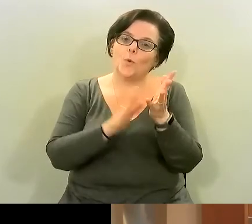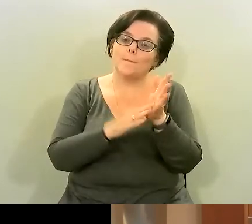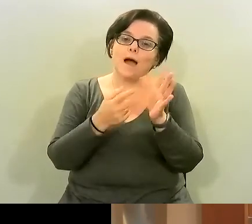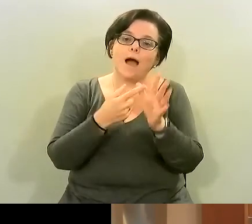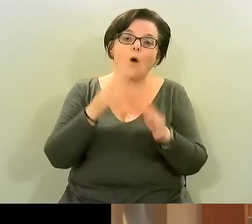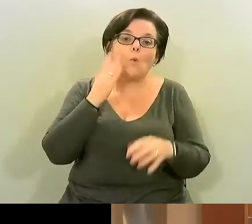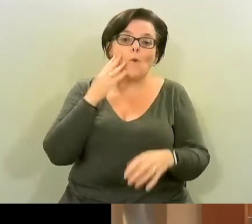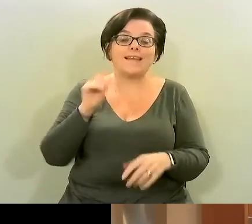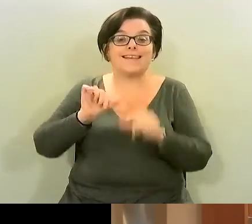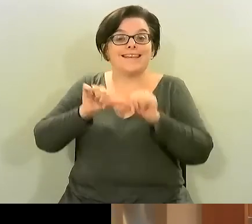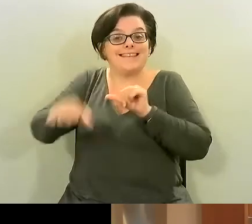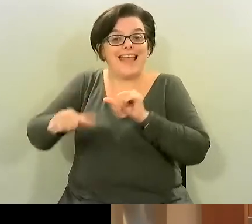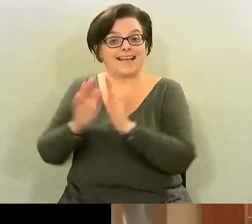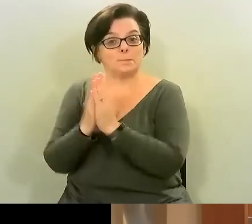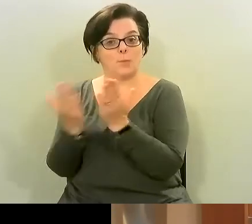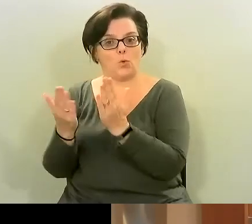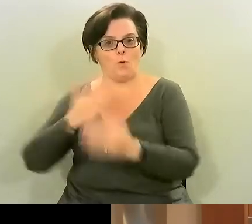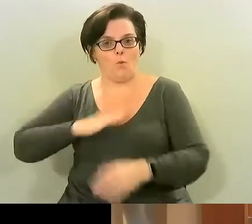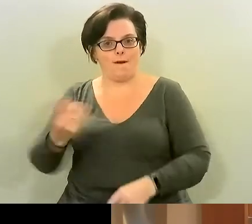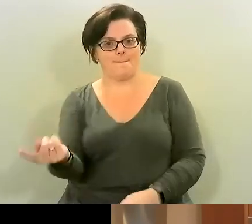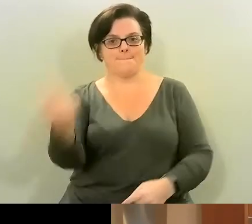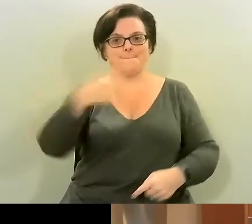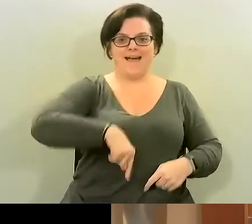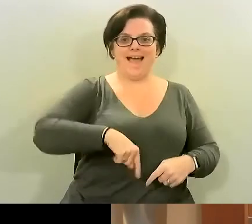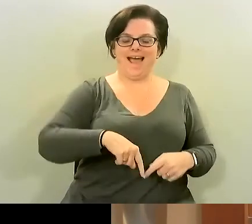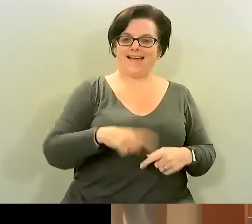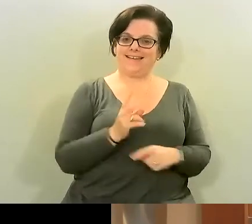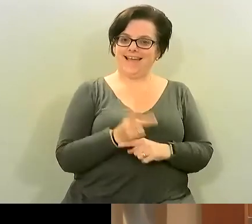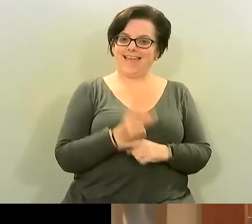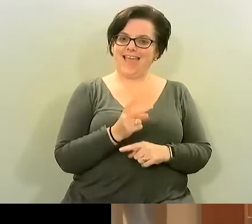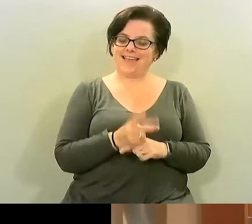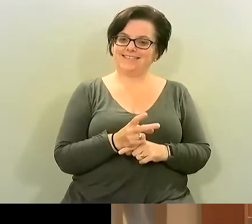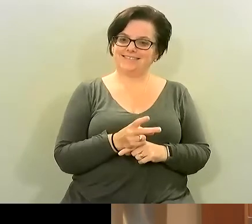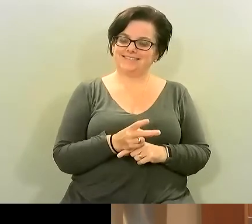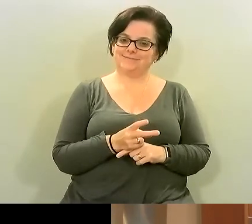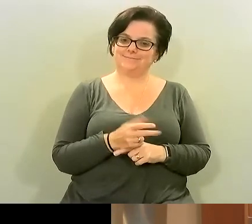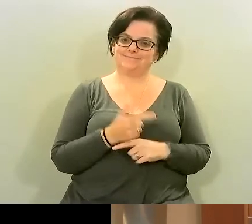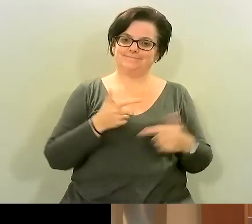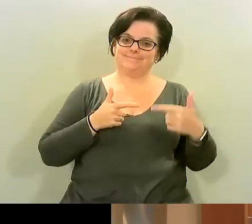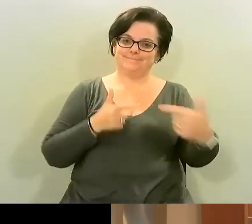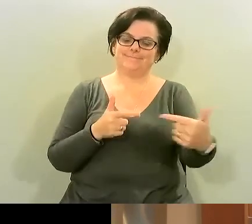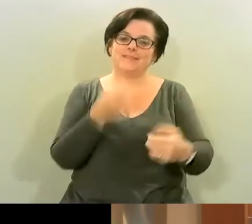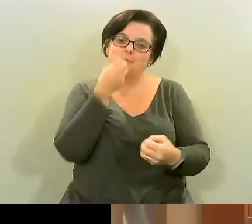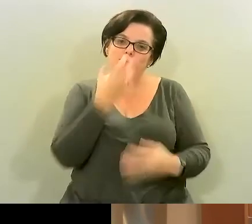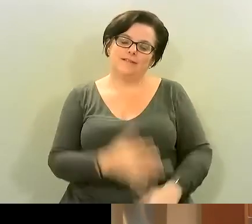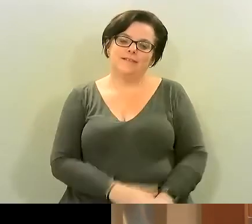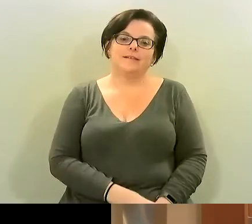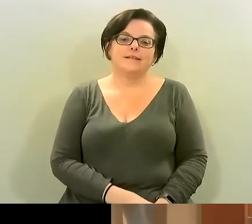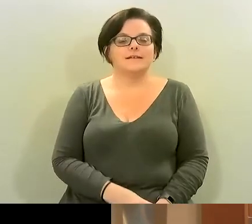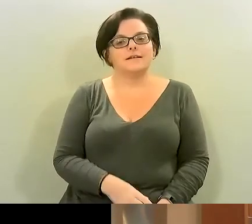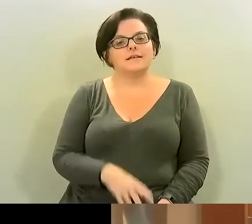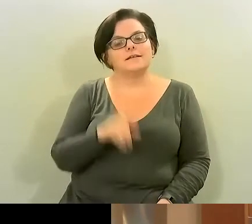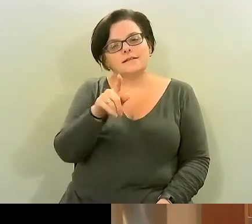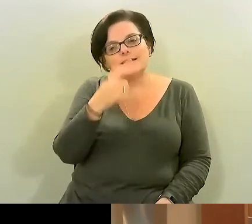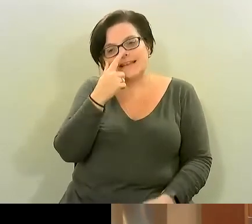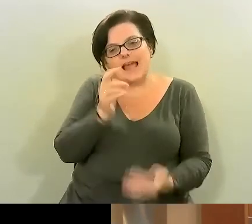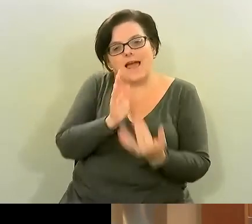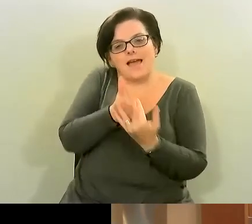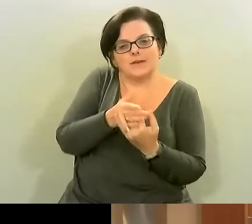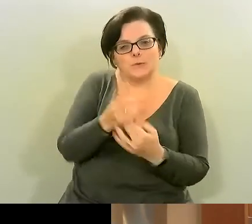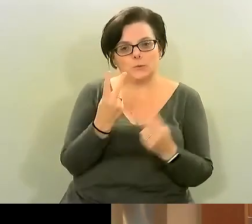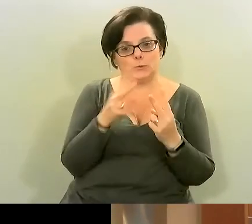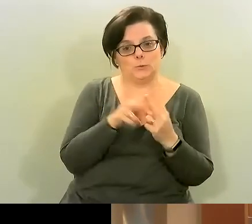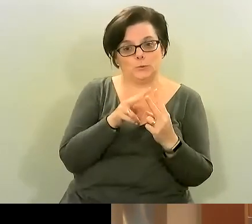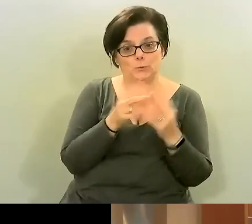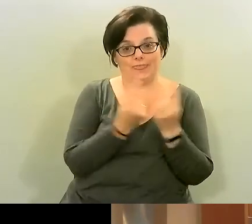-up book we'll we'll definitely have you back on this and um it's been magic thank you may i interrupt with just two things